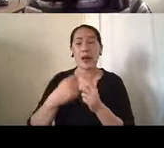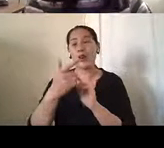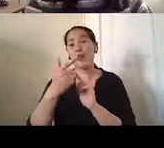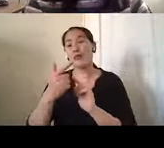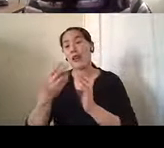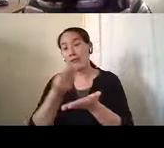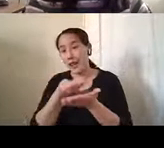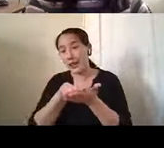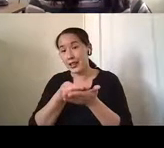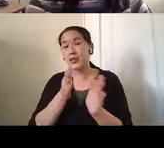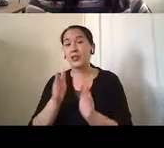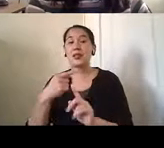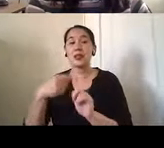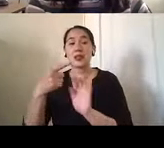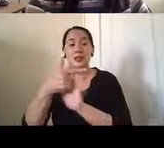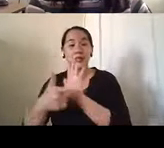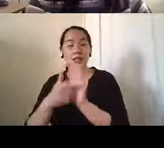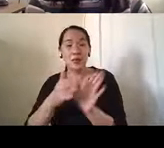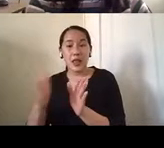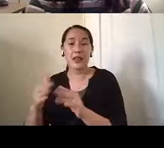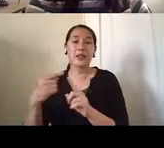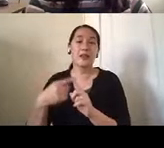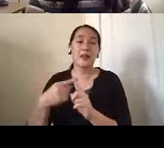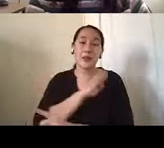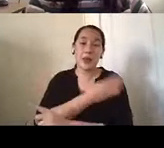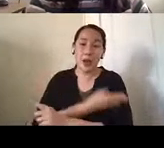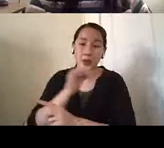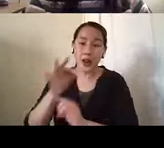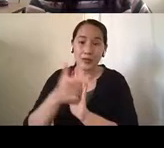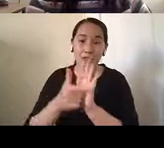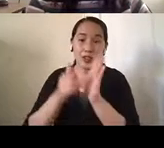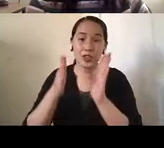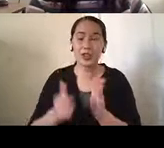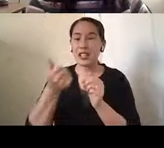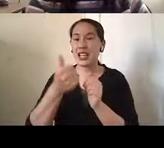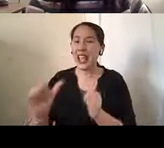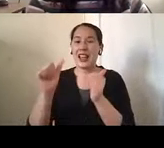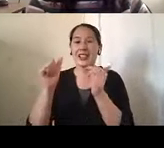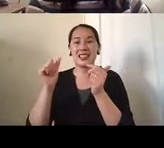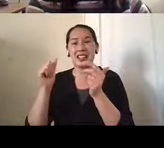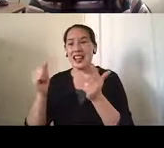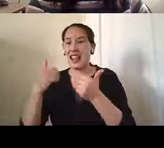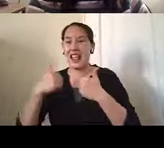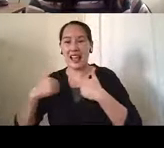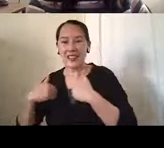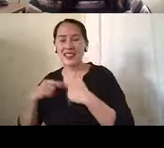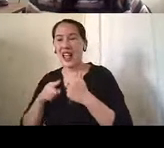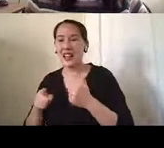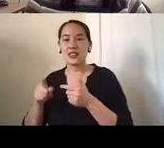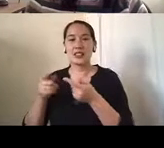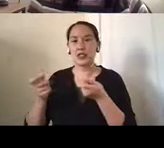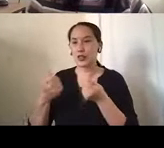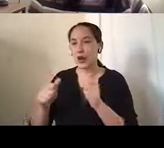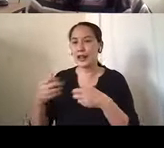um, including completing durable power of attorney, um, consolidating assets or bank accounts and access to funds. Um,